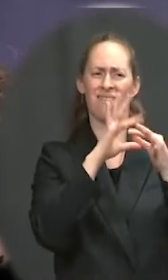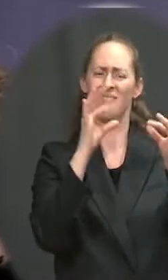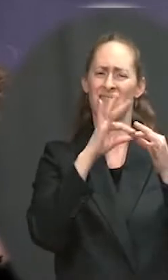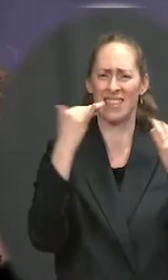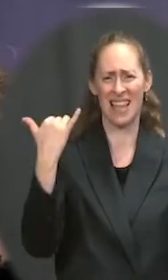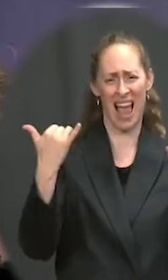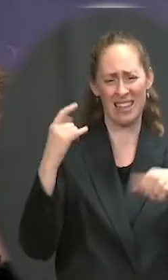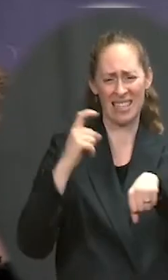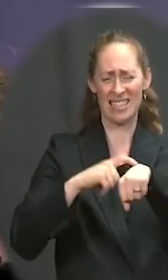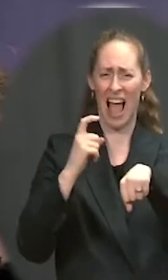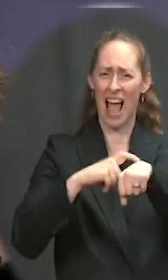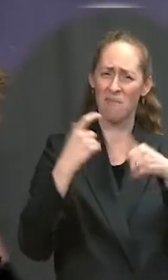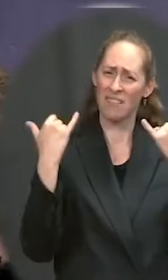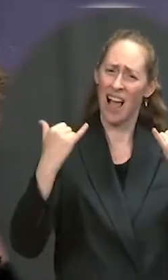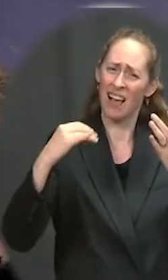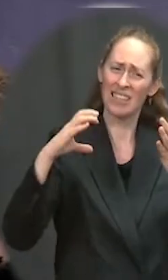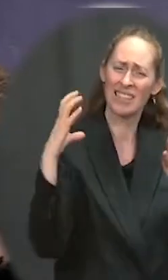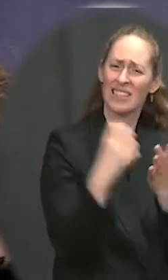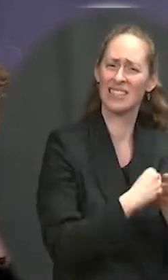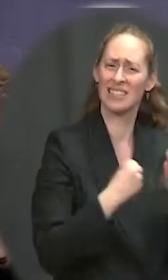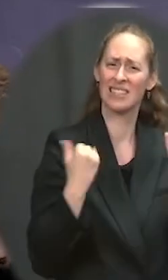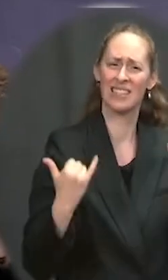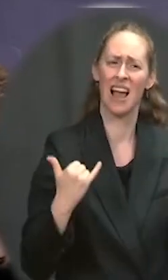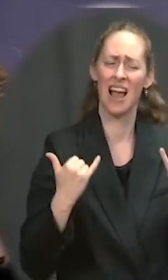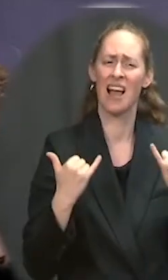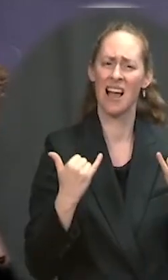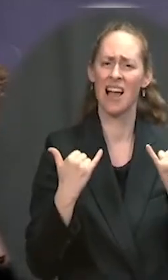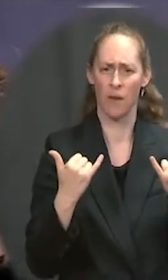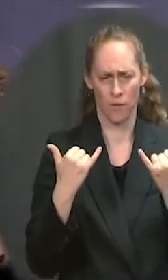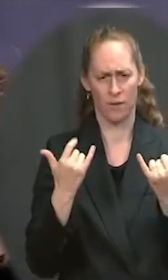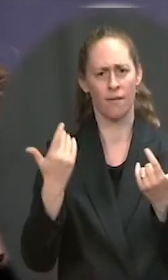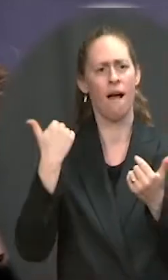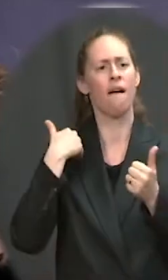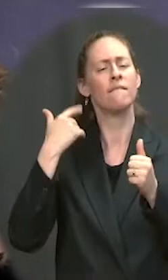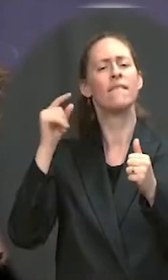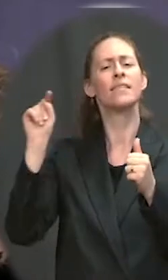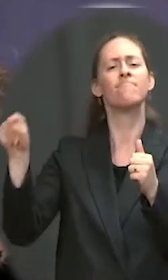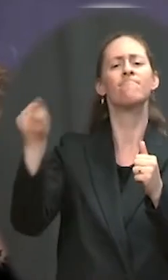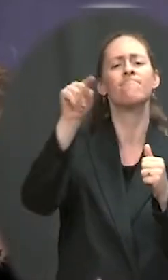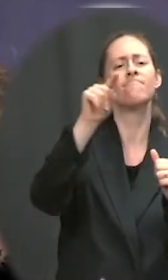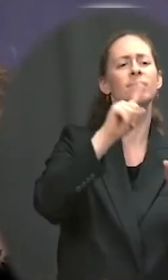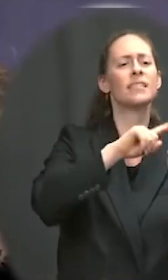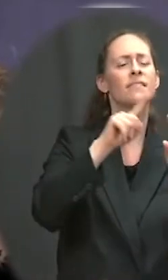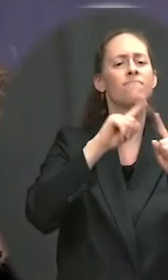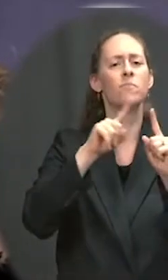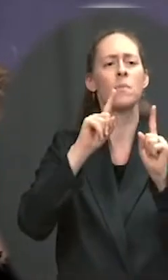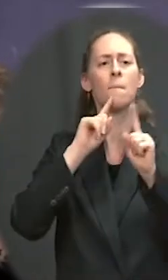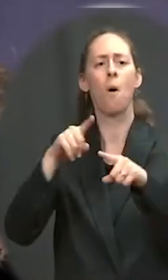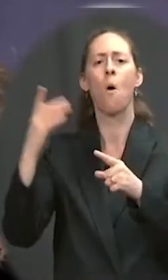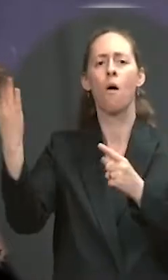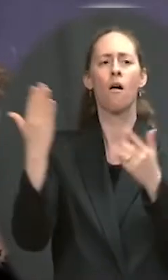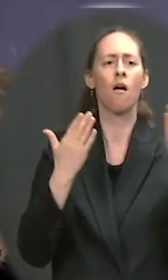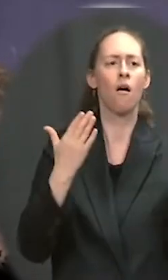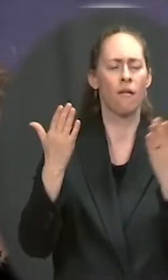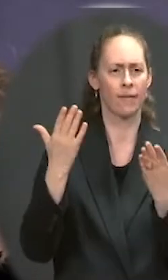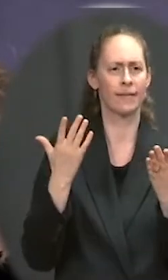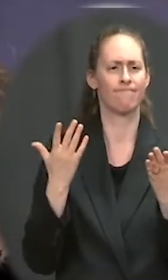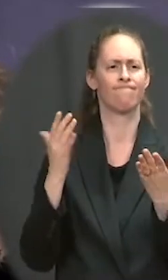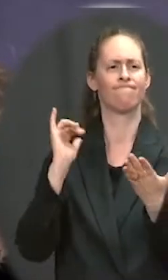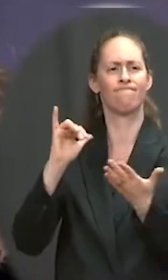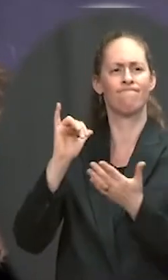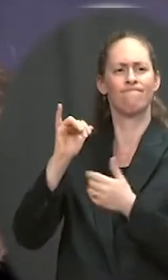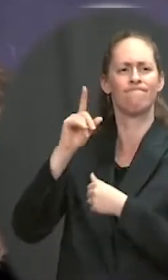reports out also about kind of a division within the administration on this waiver issue. Can you just